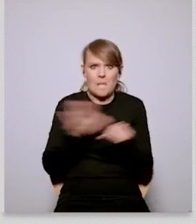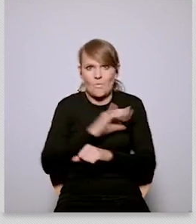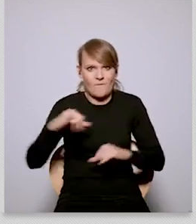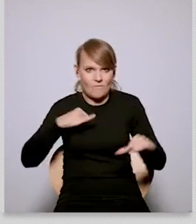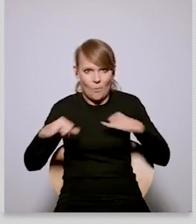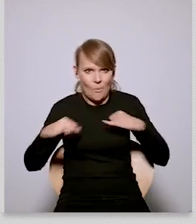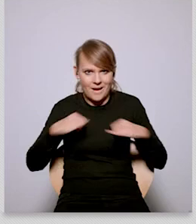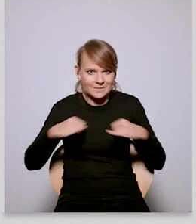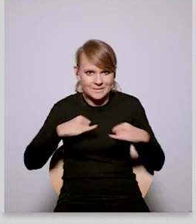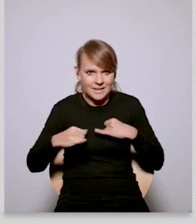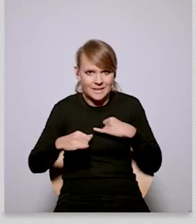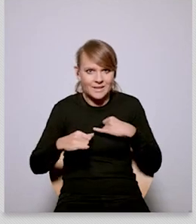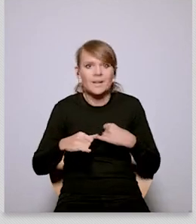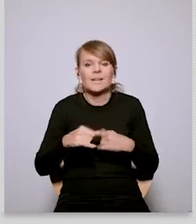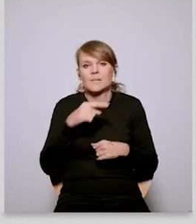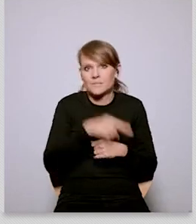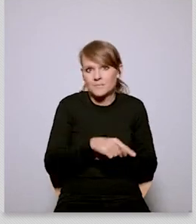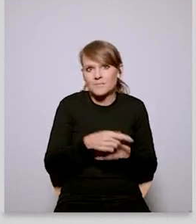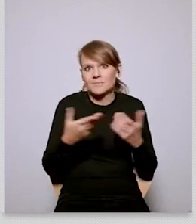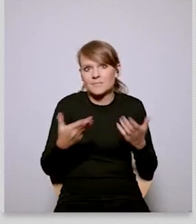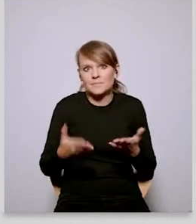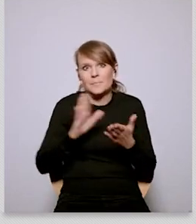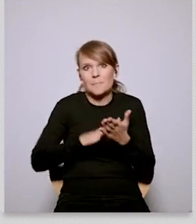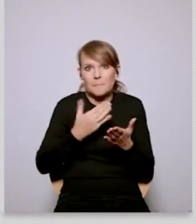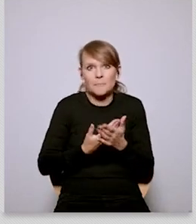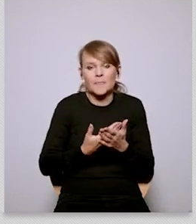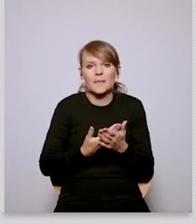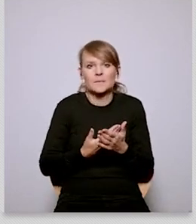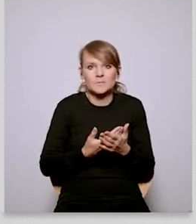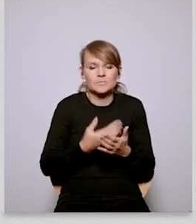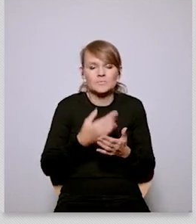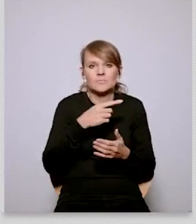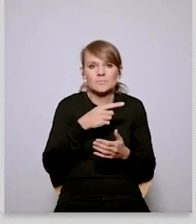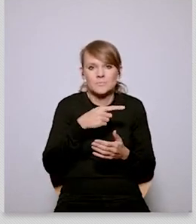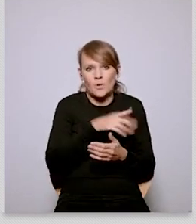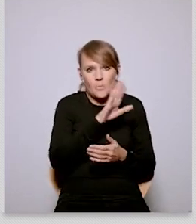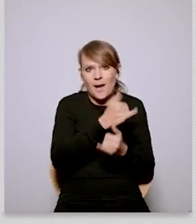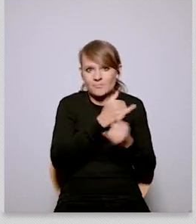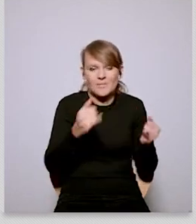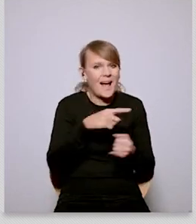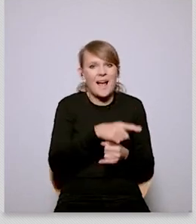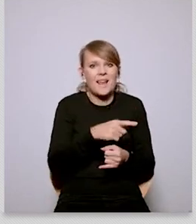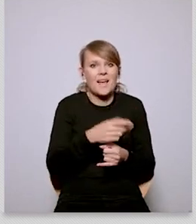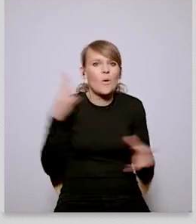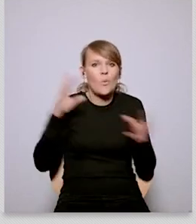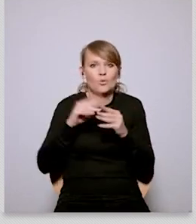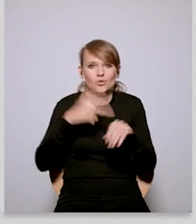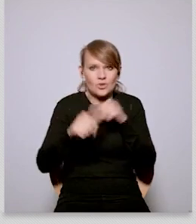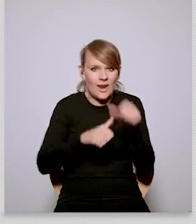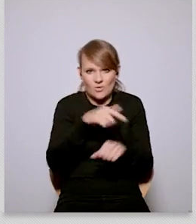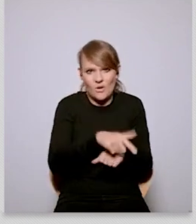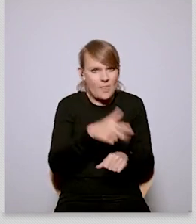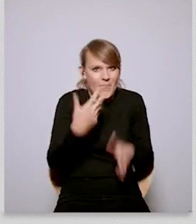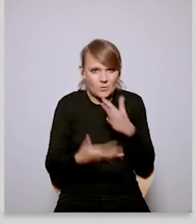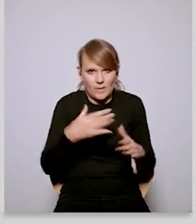government they want to be authoritarian they want to have the full power in poland however it is also the